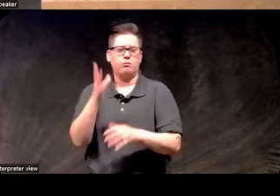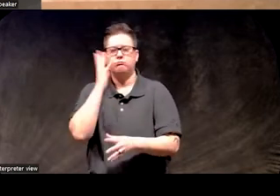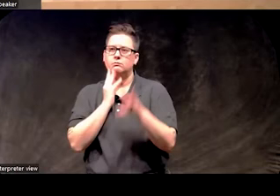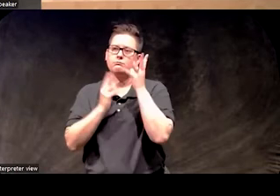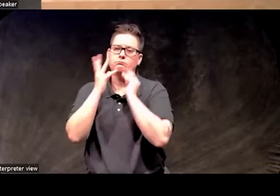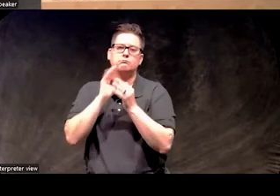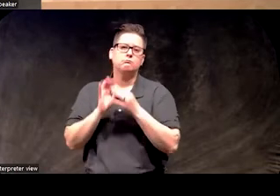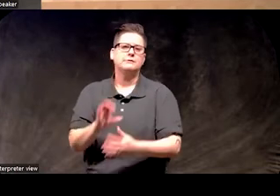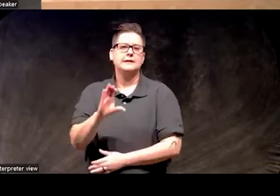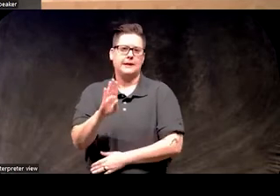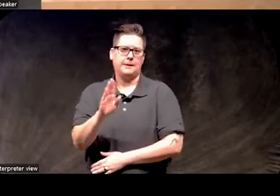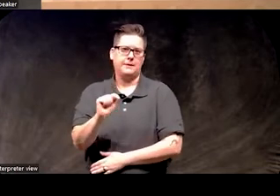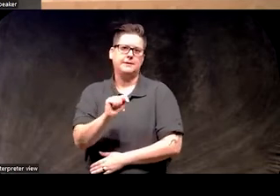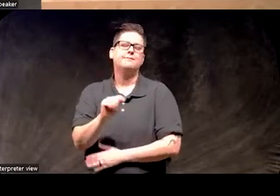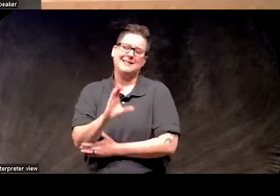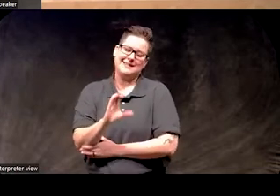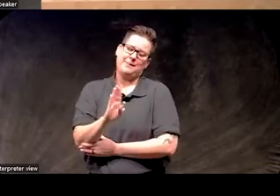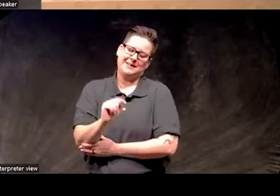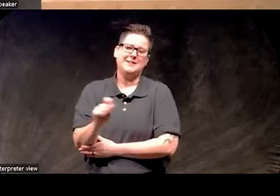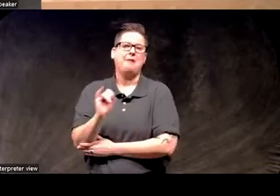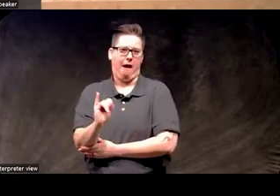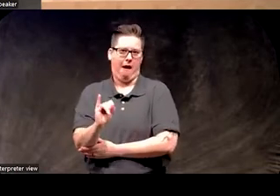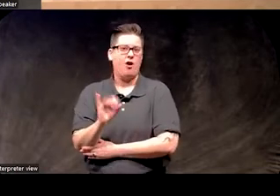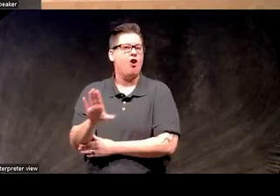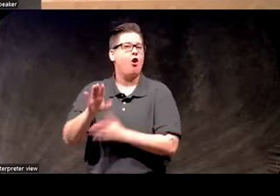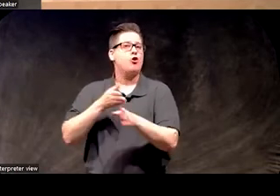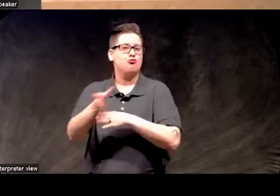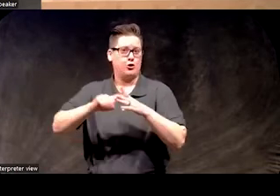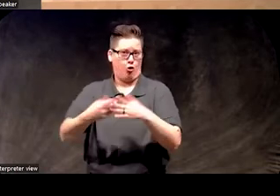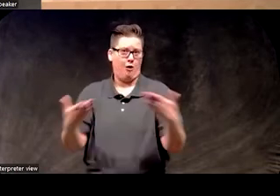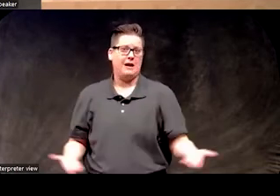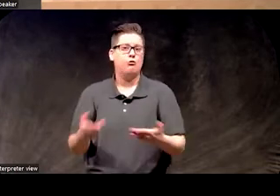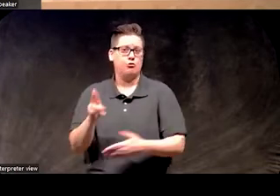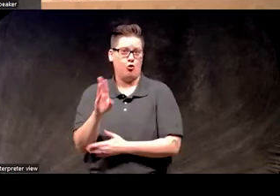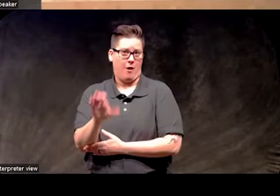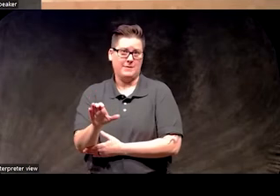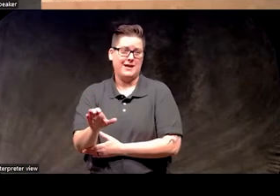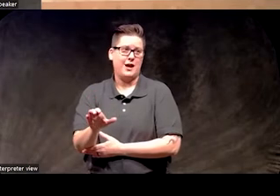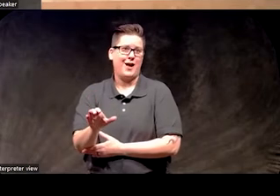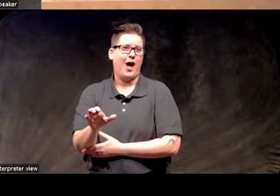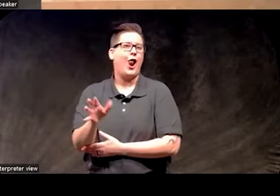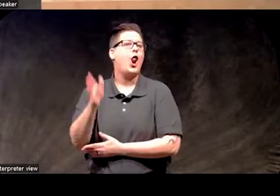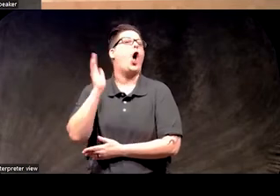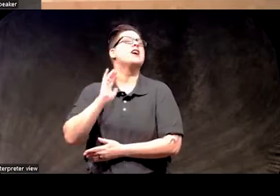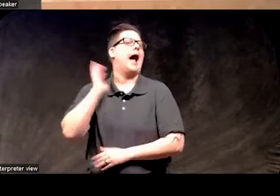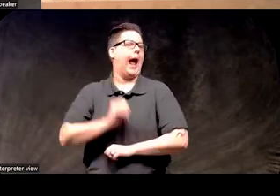experience in CBT for insomnia. She began her career at URMC a long time ago